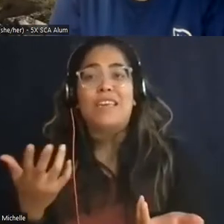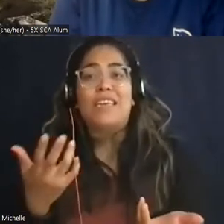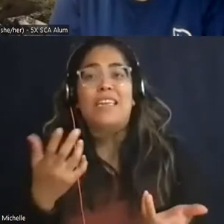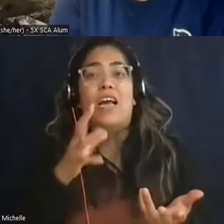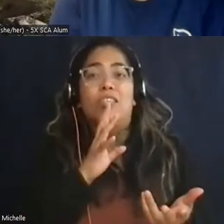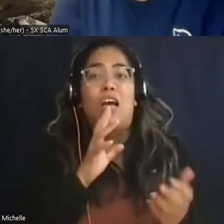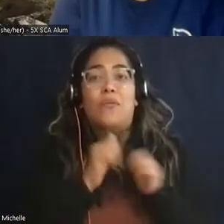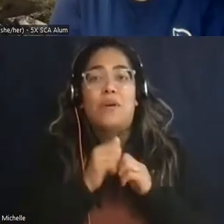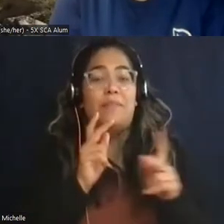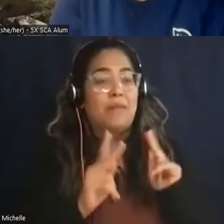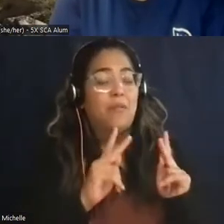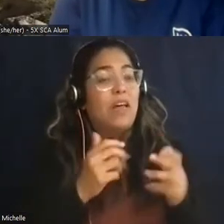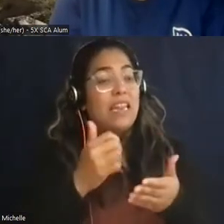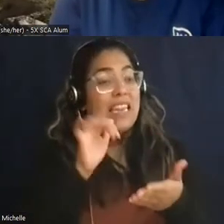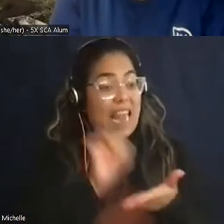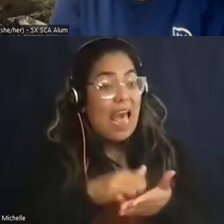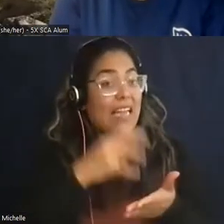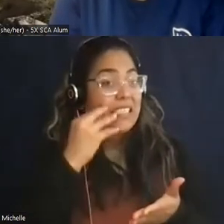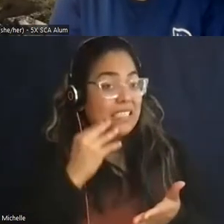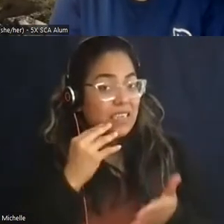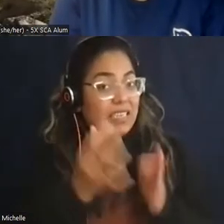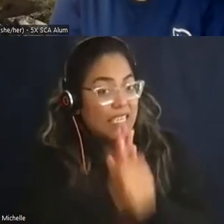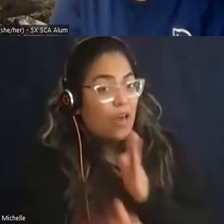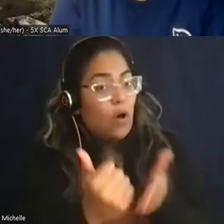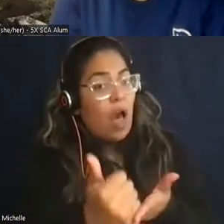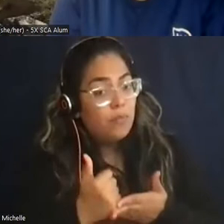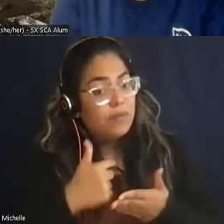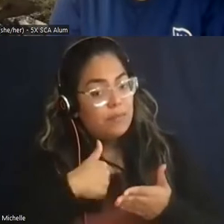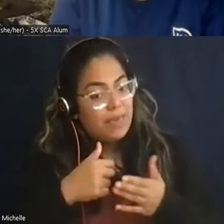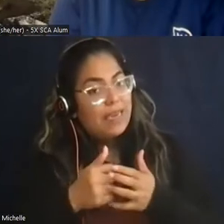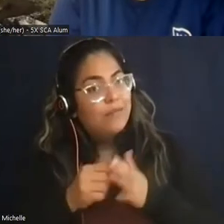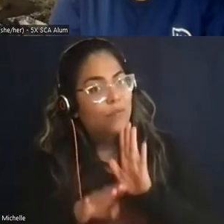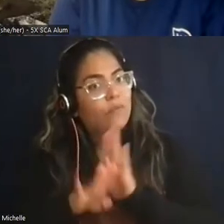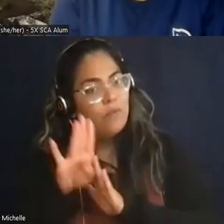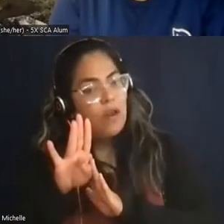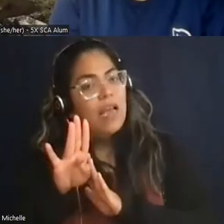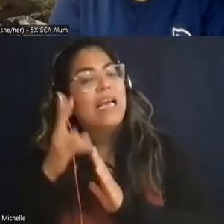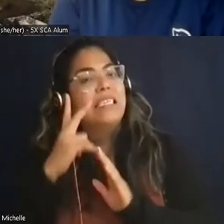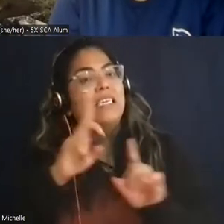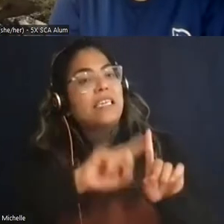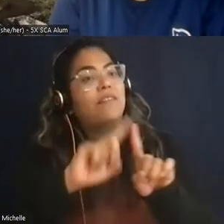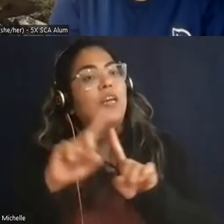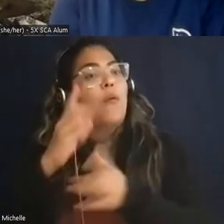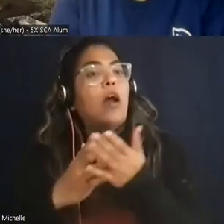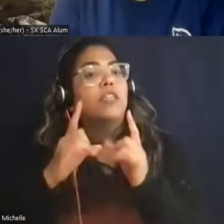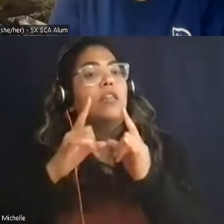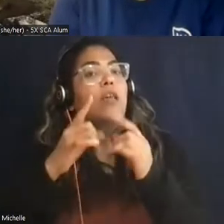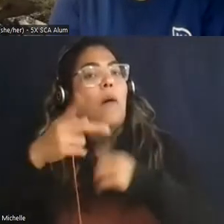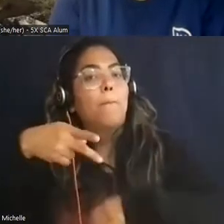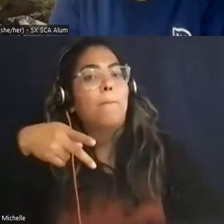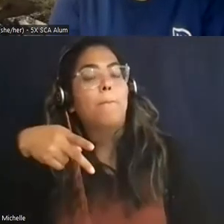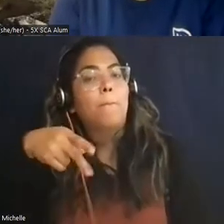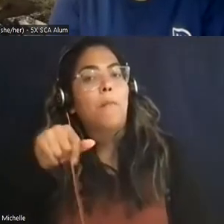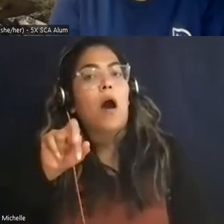to grow in myself and get to see other aspects of the park which again i was i was i've been very